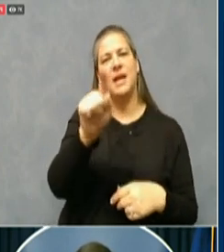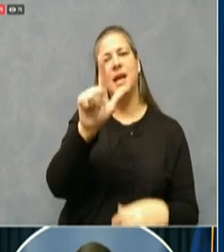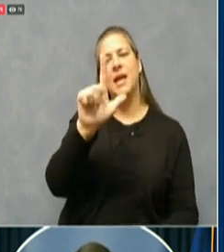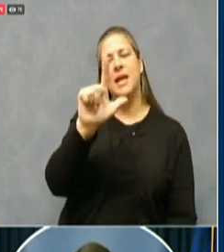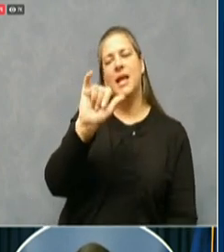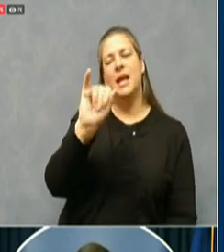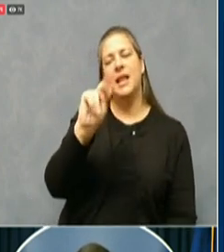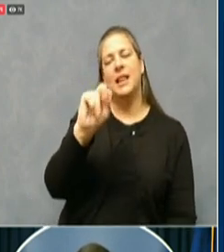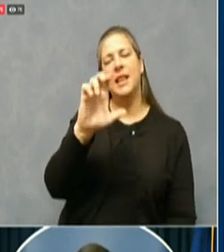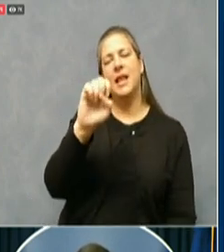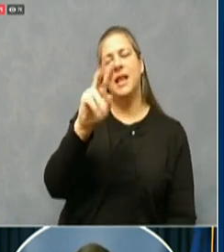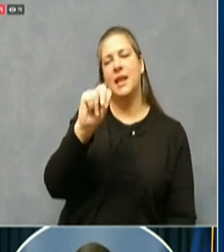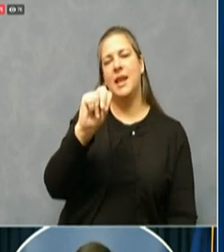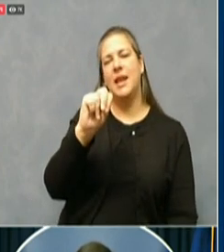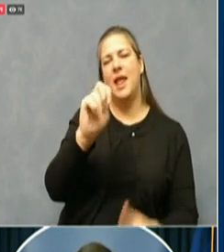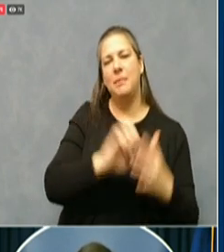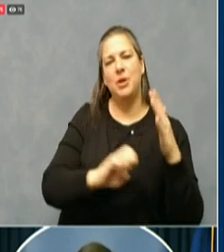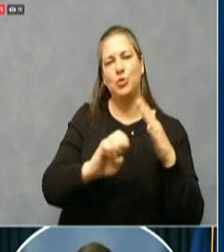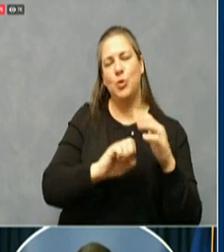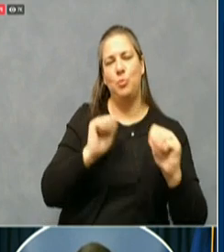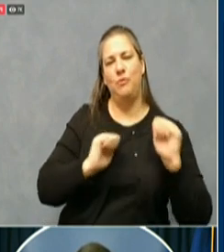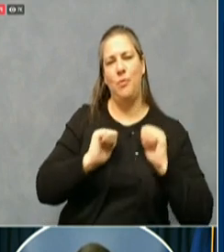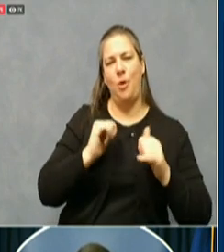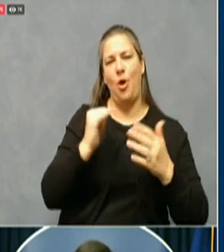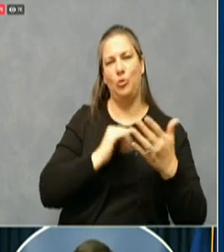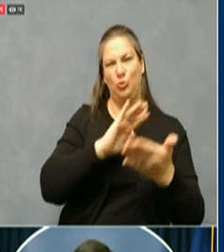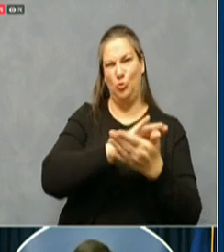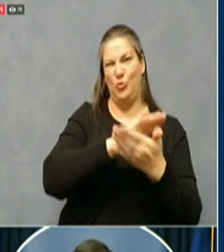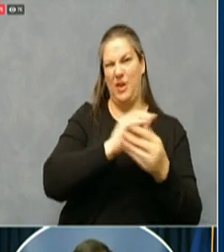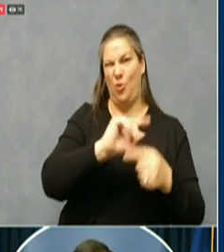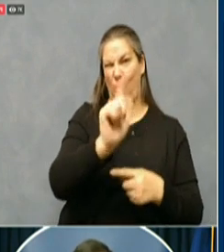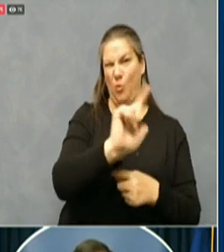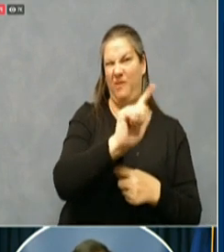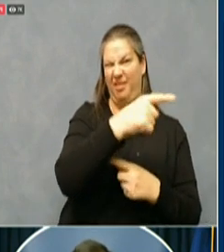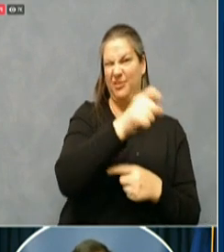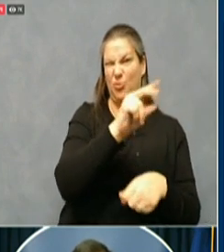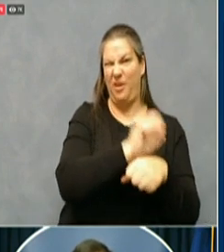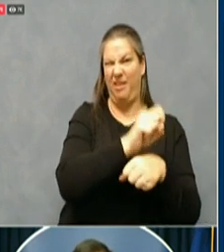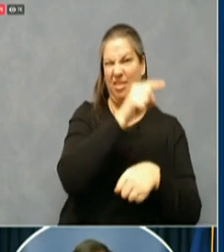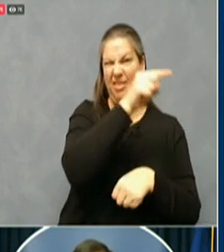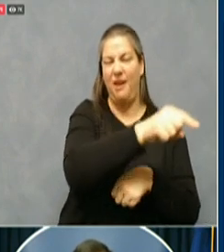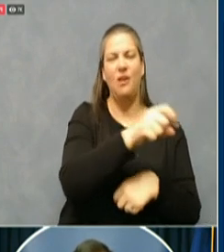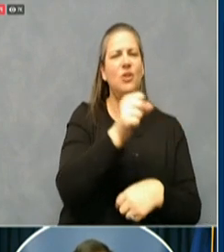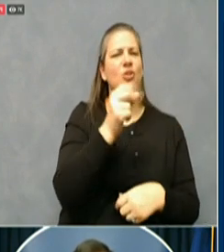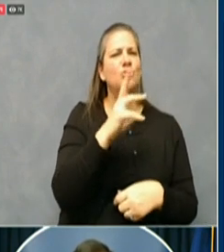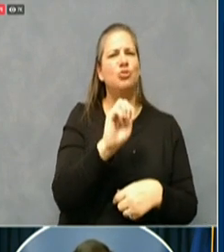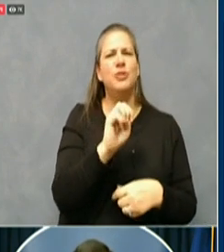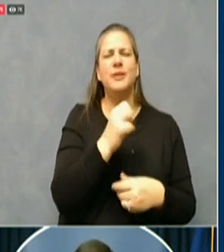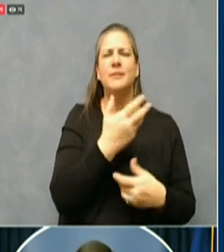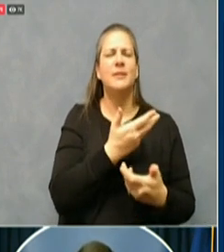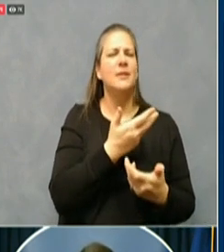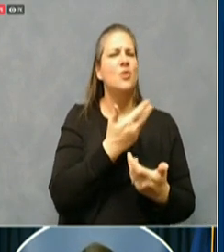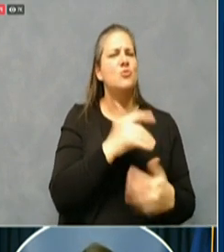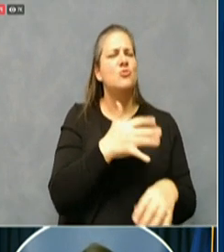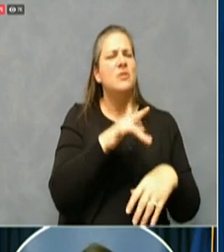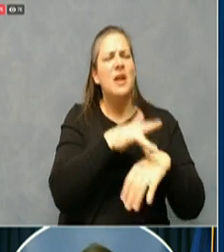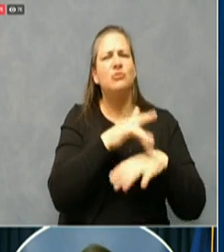Arts School in Louisville, Miss Arethia touched the lives of every child who walked through that school's door.